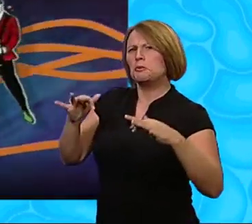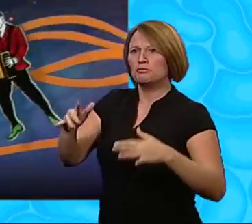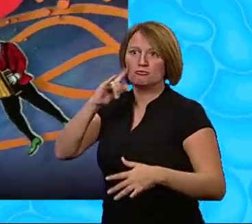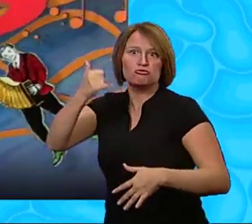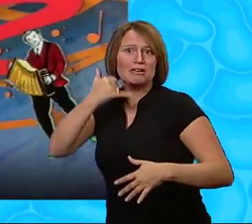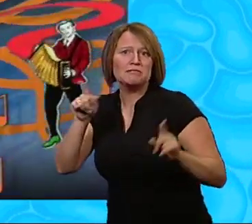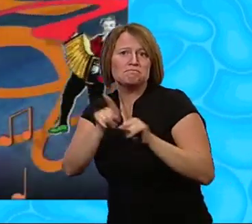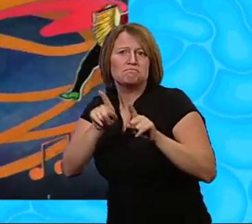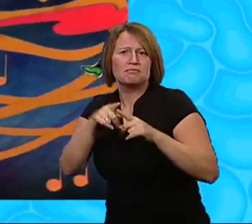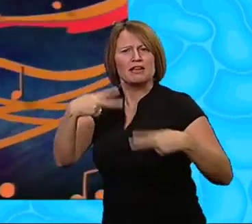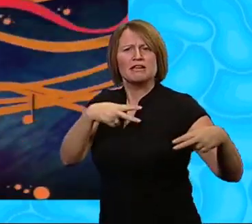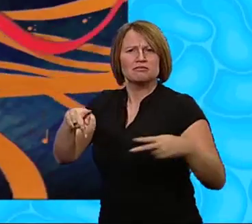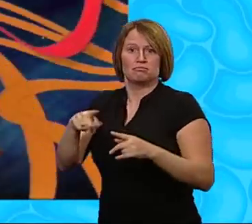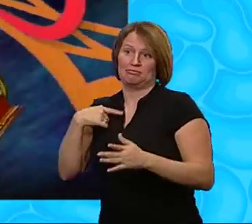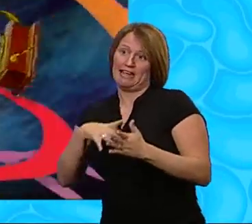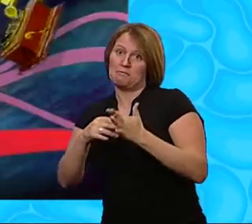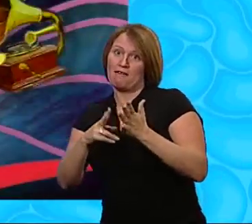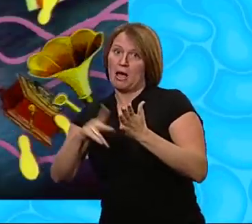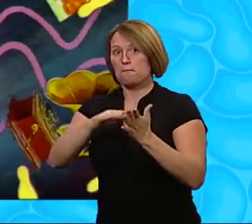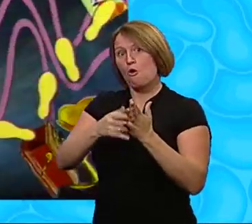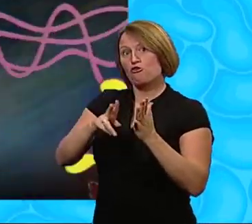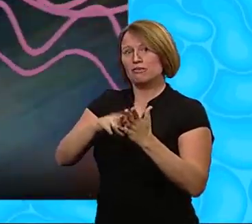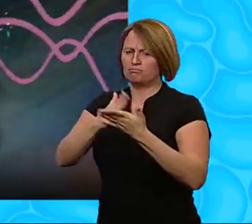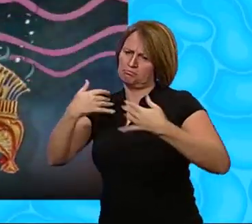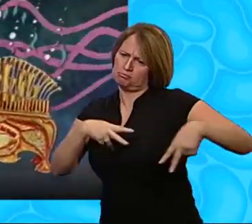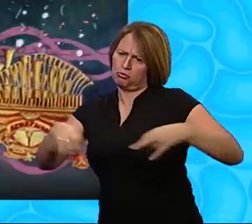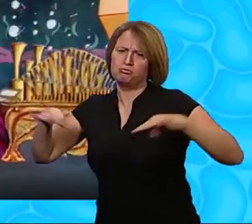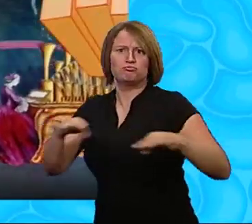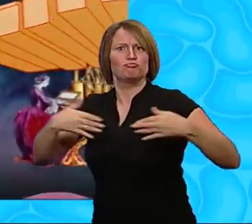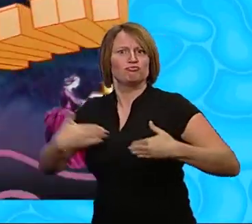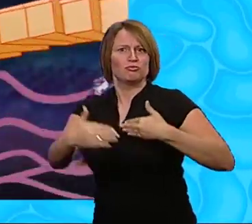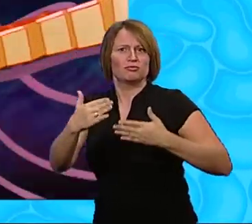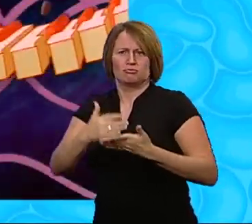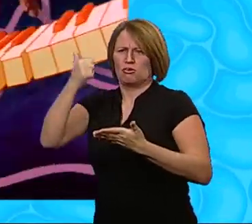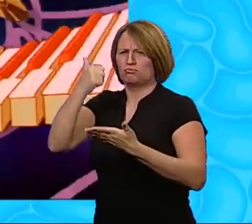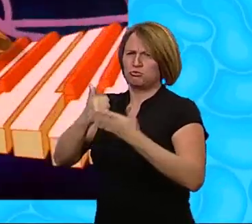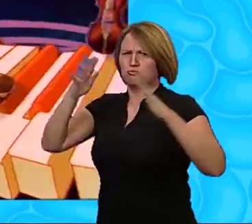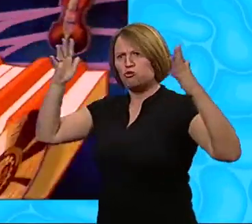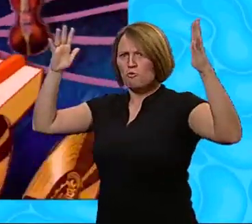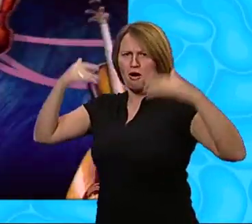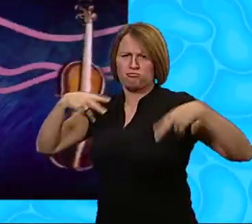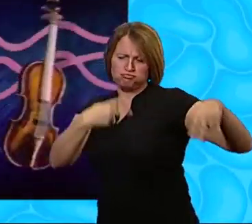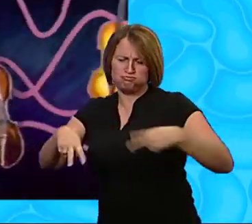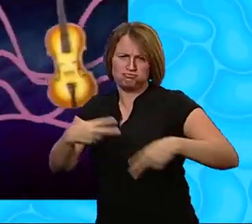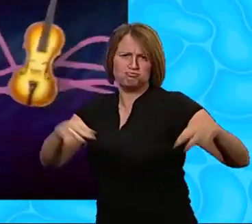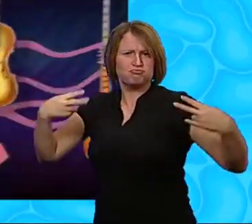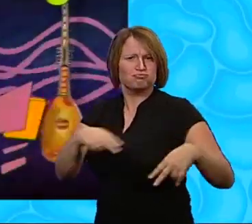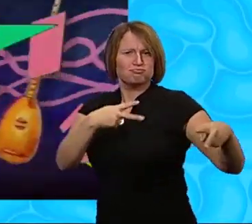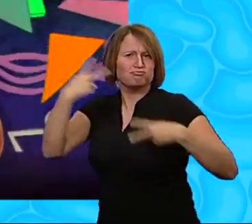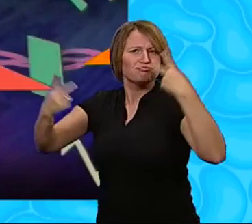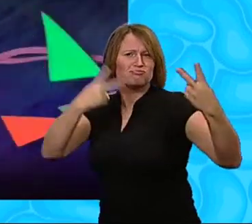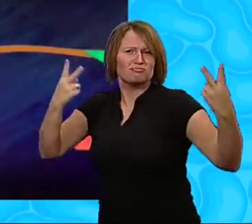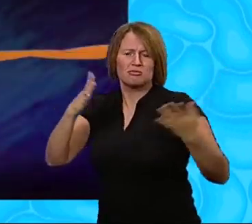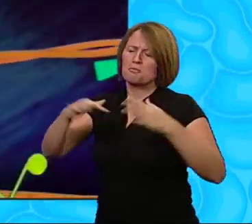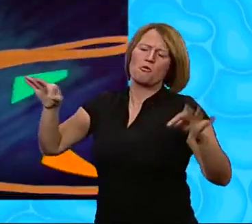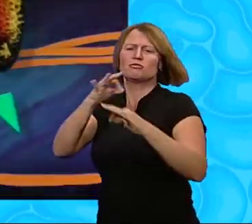Melvin and Maureen's music-a-grams They're super-duper-duper-super-duper-a-grams A musical